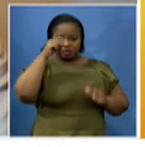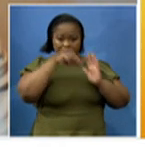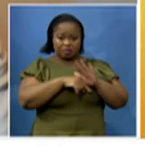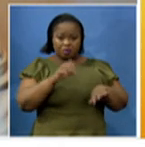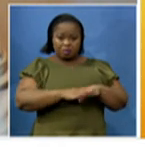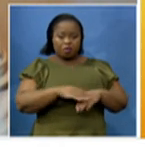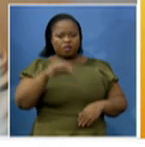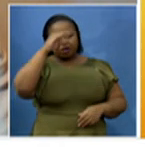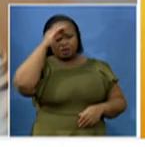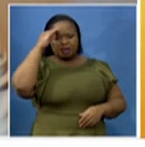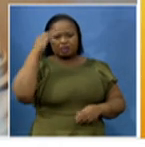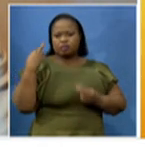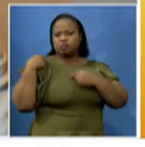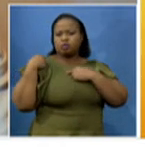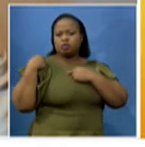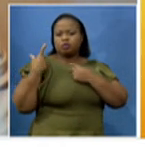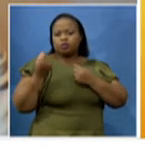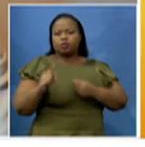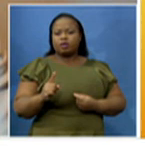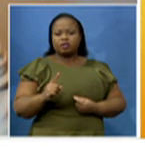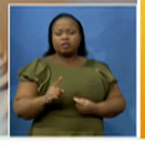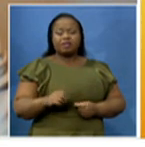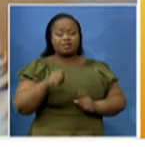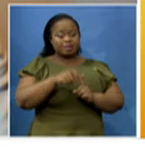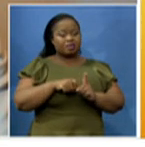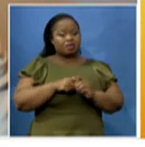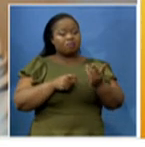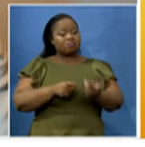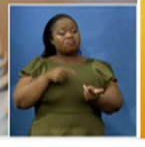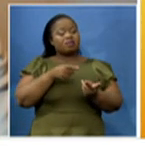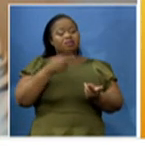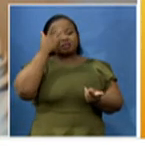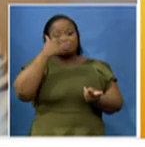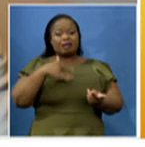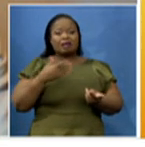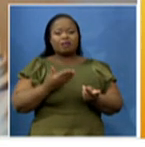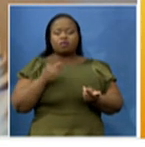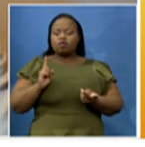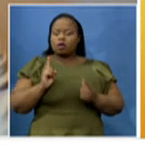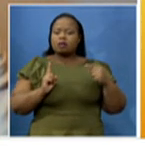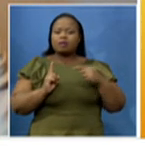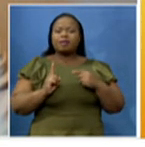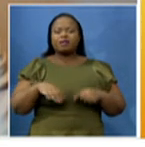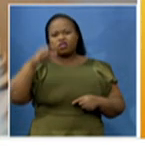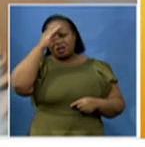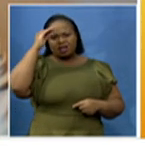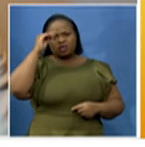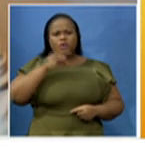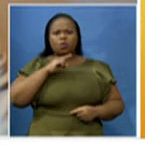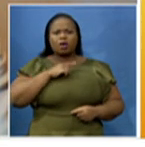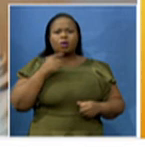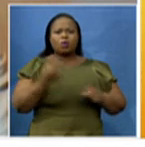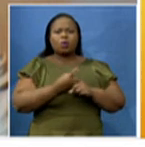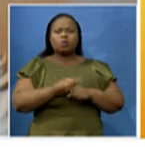what nurses actually do for patients? And what makes people like nurses put themselves on the